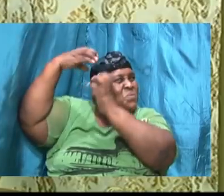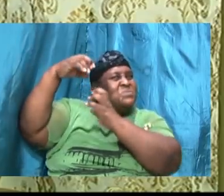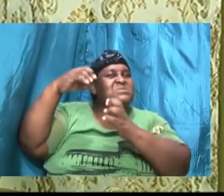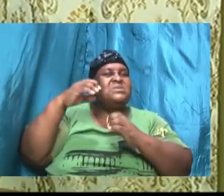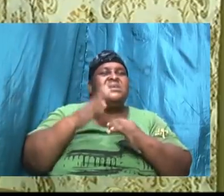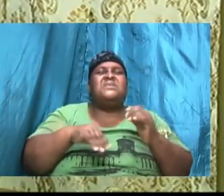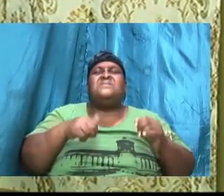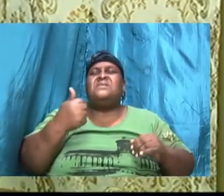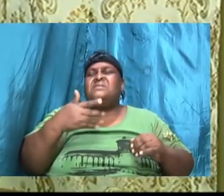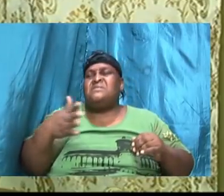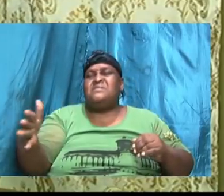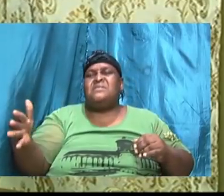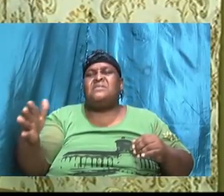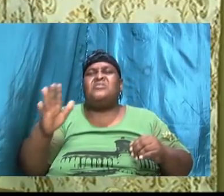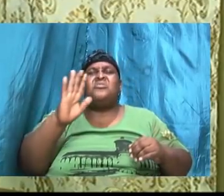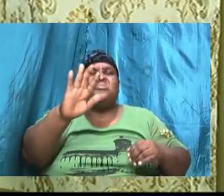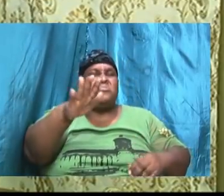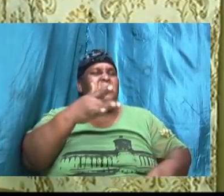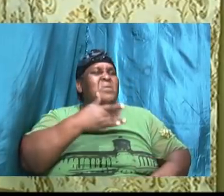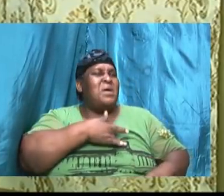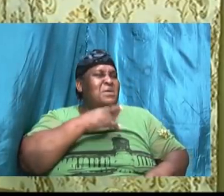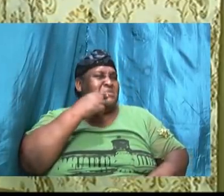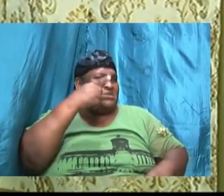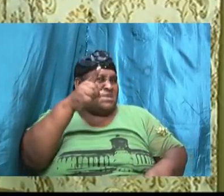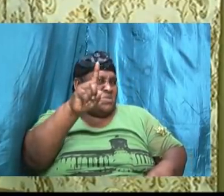because your heart is saying one thing